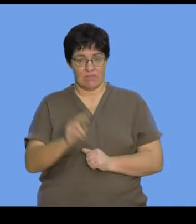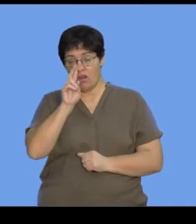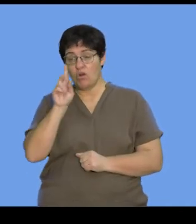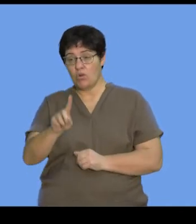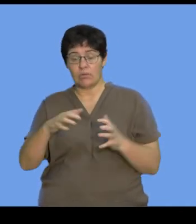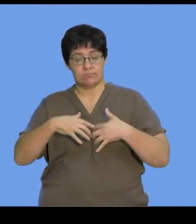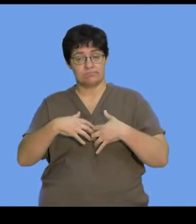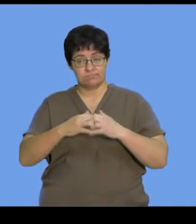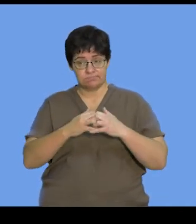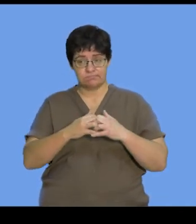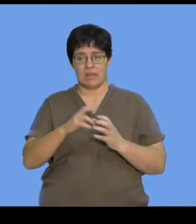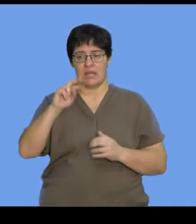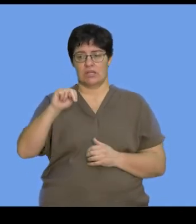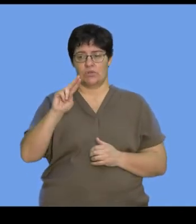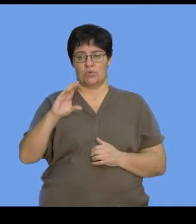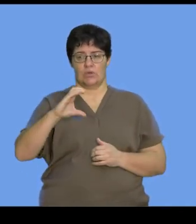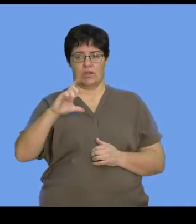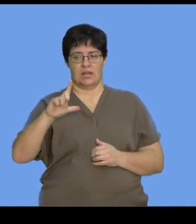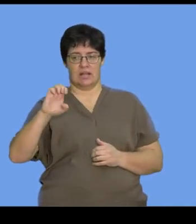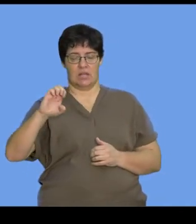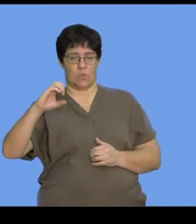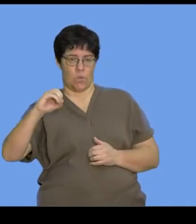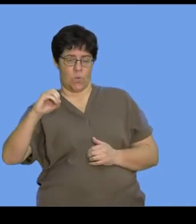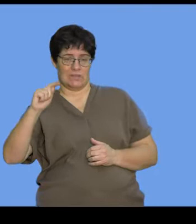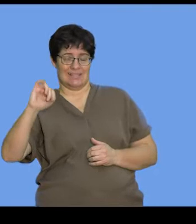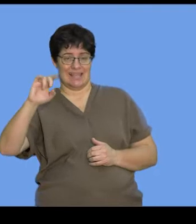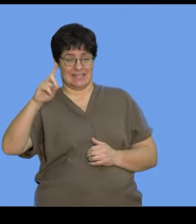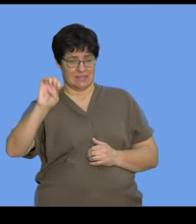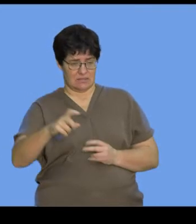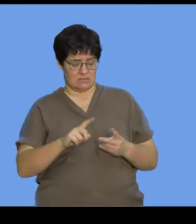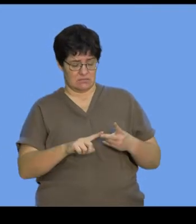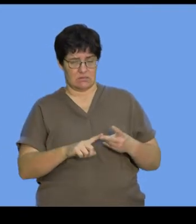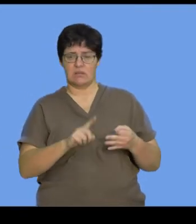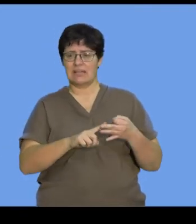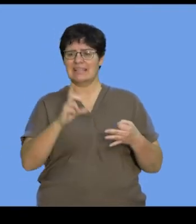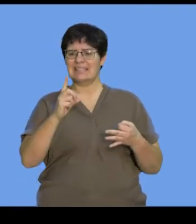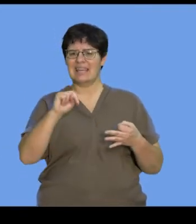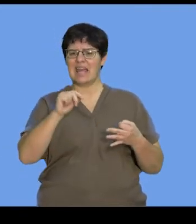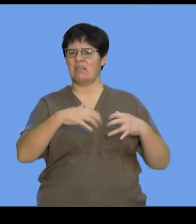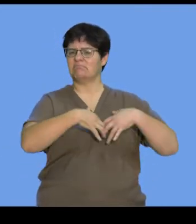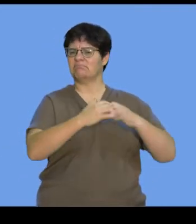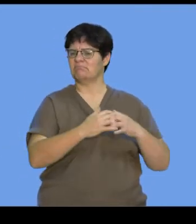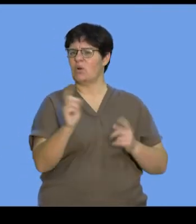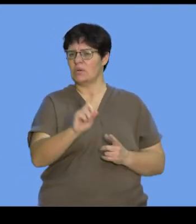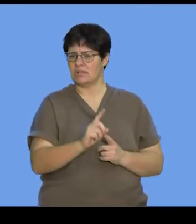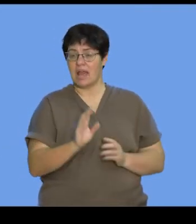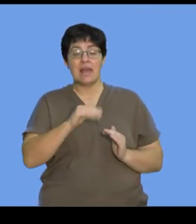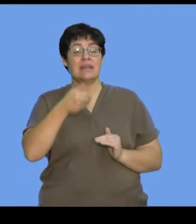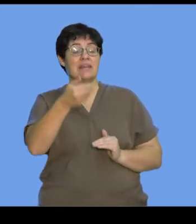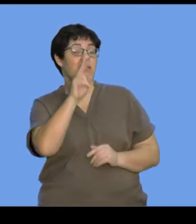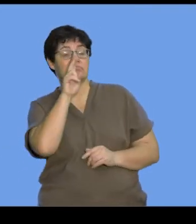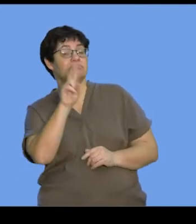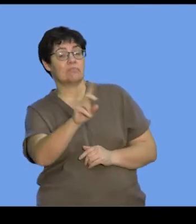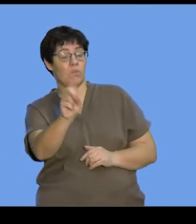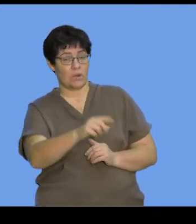the formation of a nucleotide. We've tried to understand what the formation of DNA is. And the next bit that we're going to